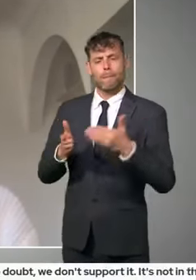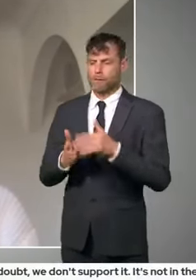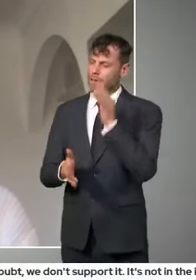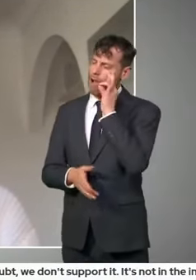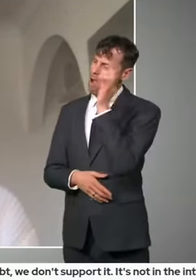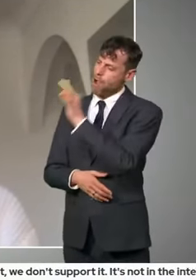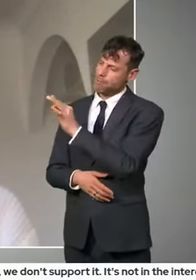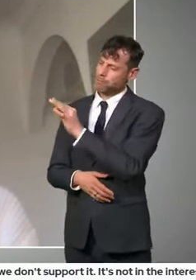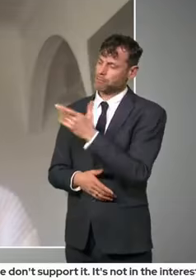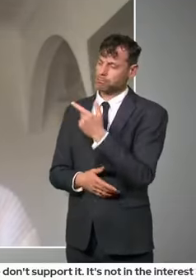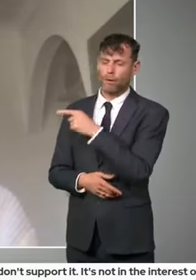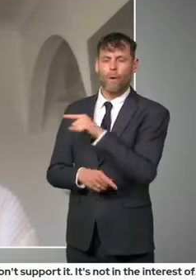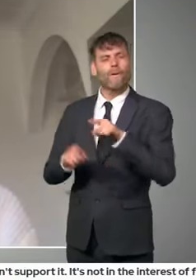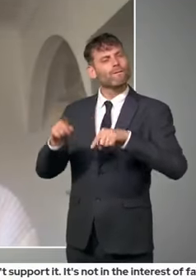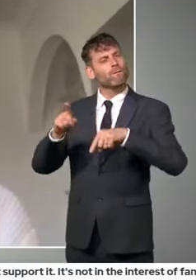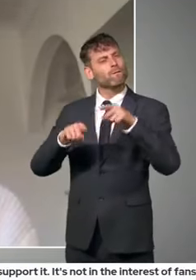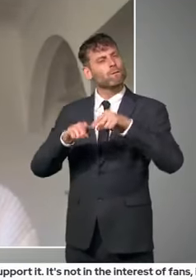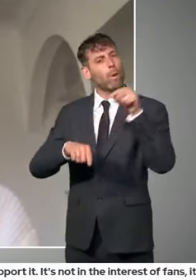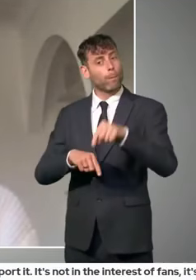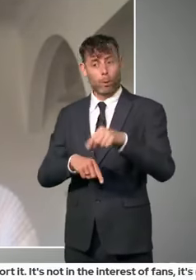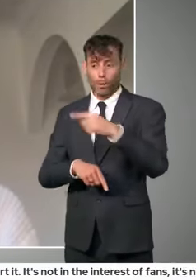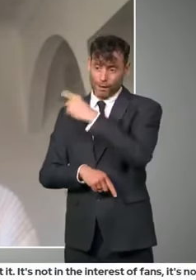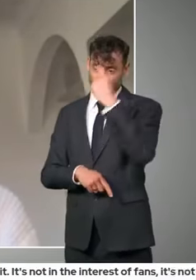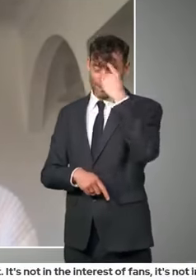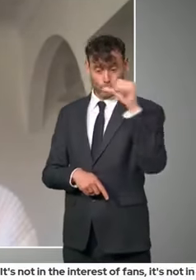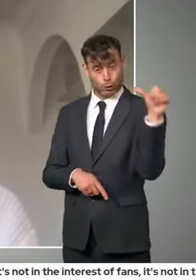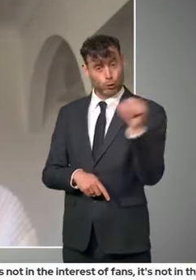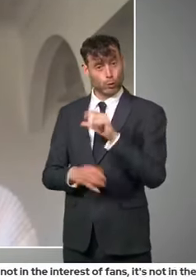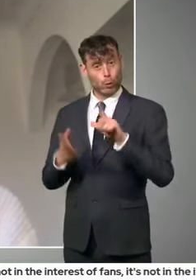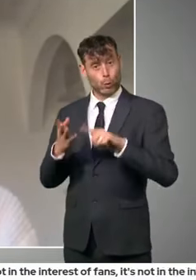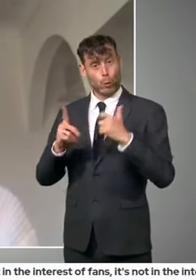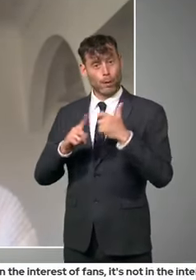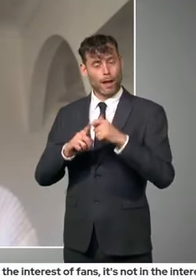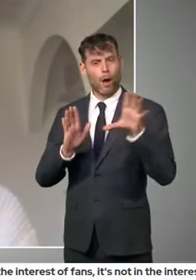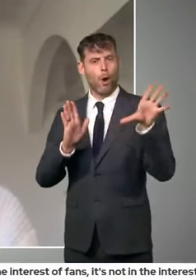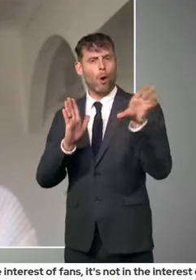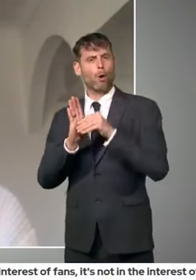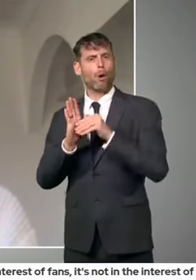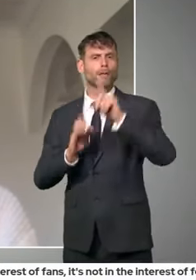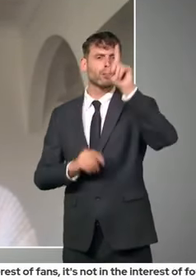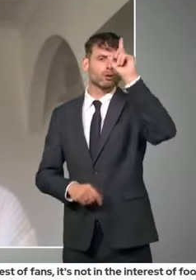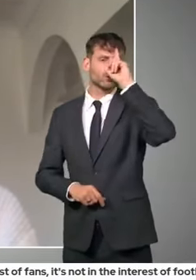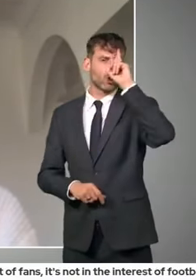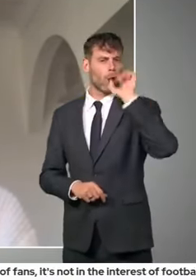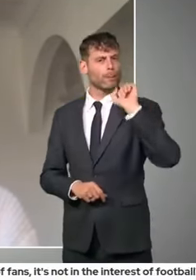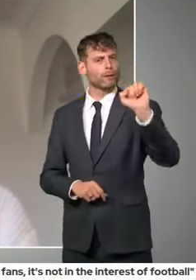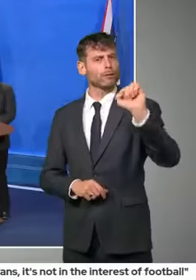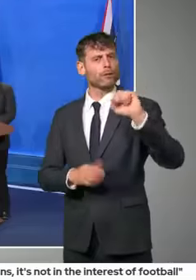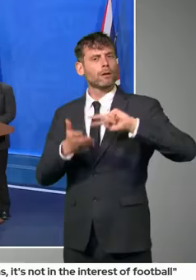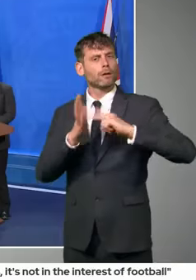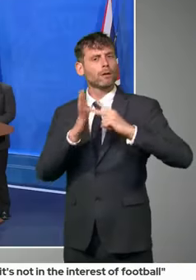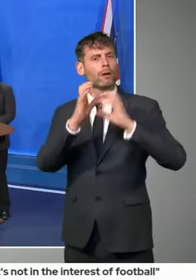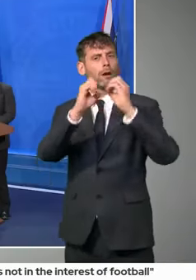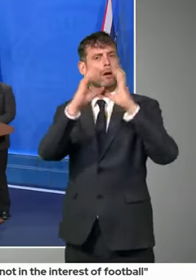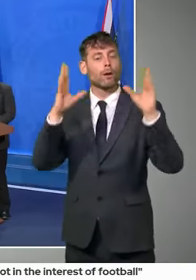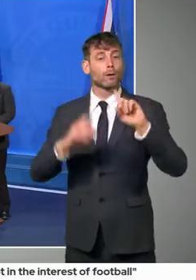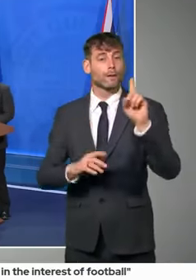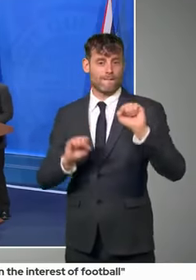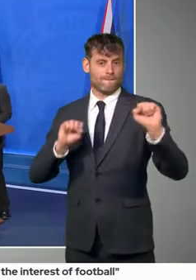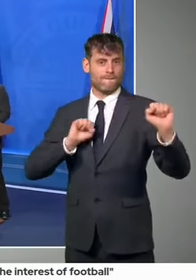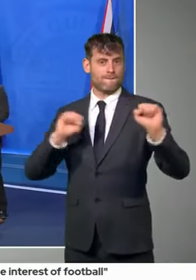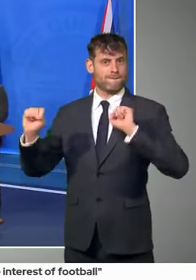instinctively in favour of or, or, or against? And is that something this country could seriously consider having here? Uh,